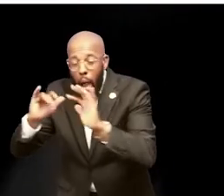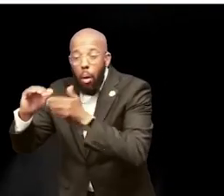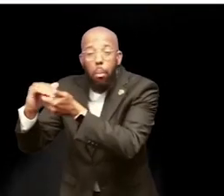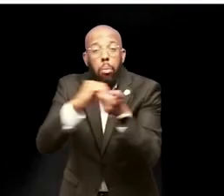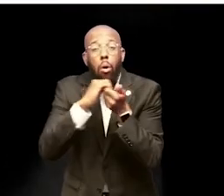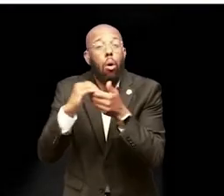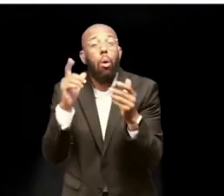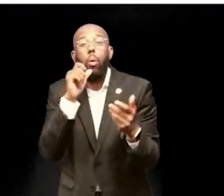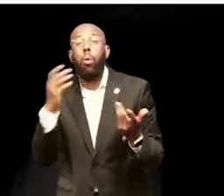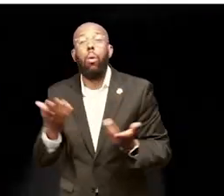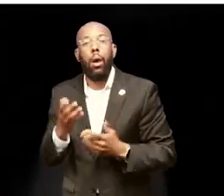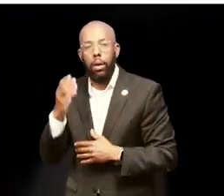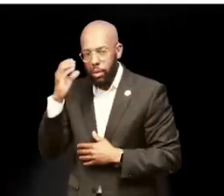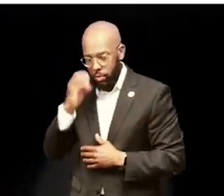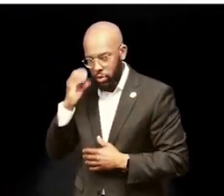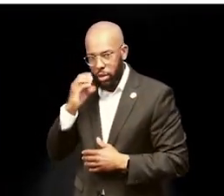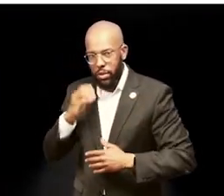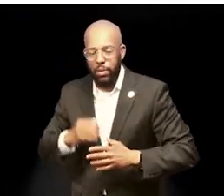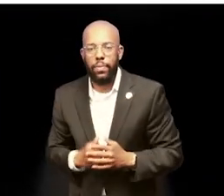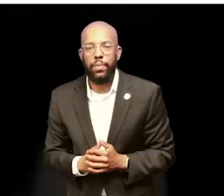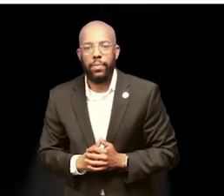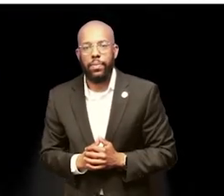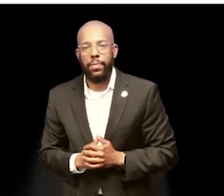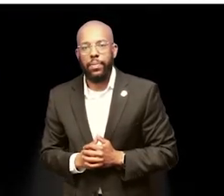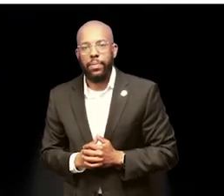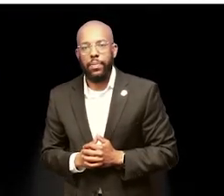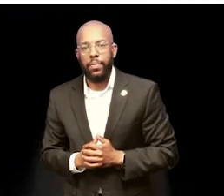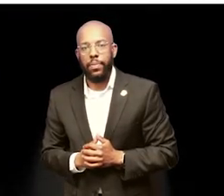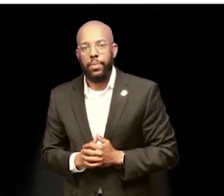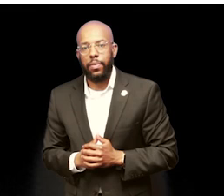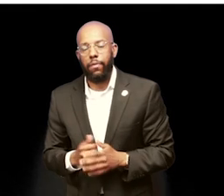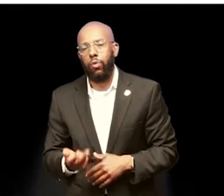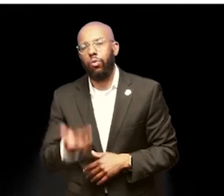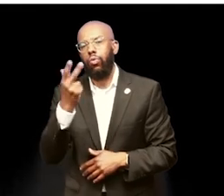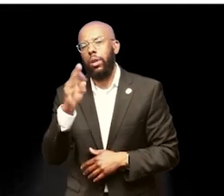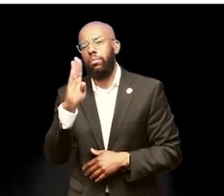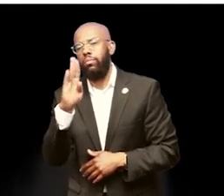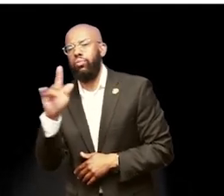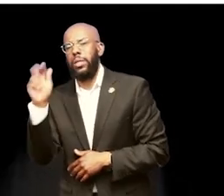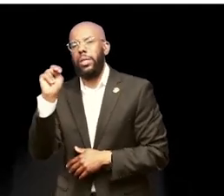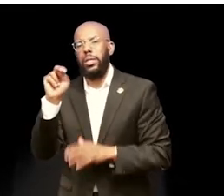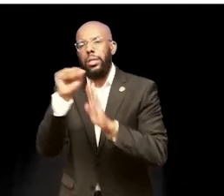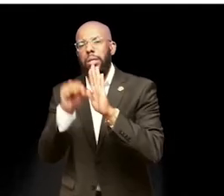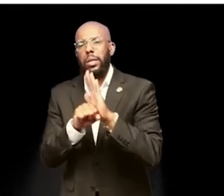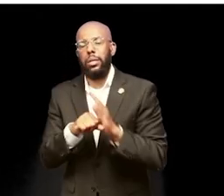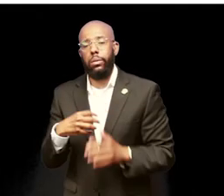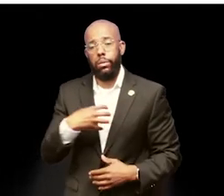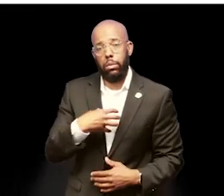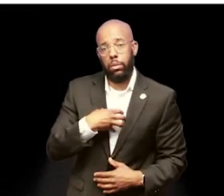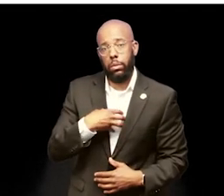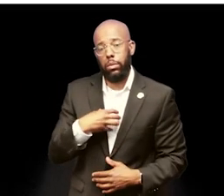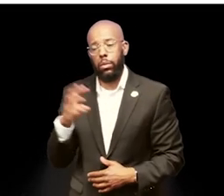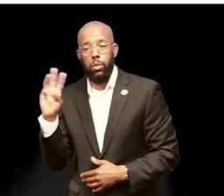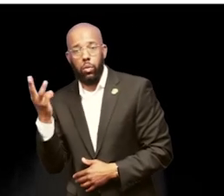creativity, and the environment. From partners in the United Arab Emirates, the Brazilian states of